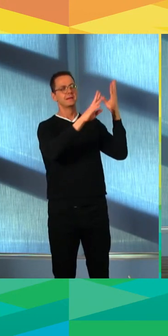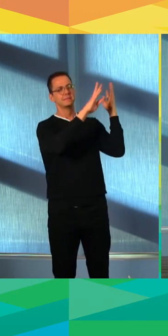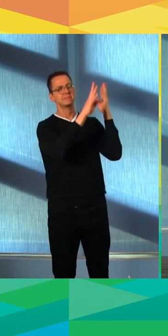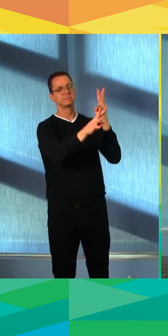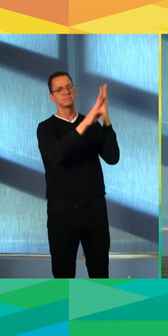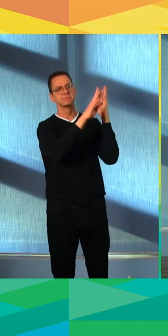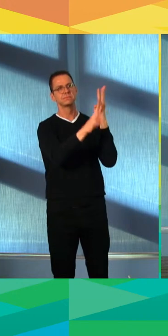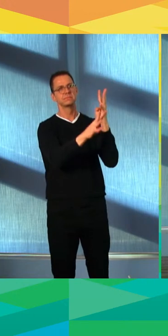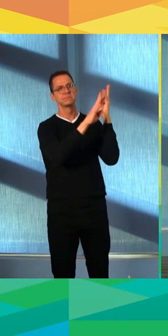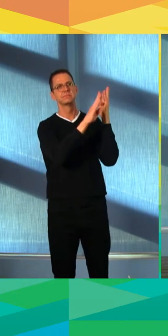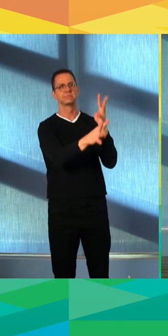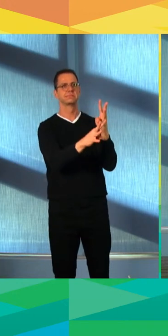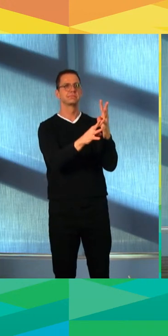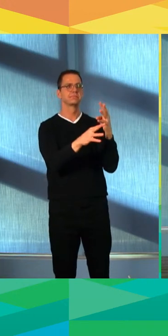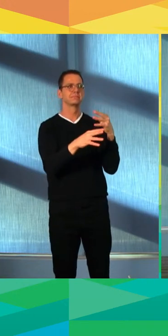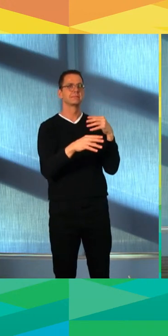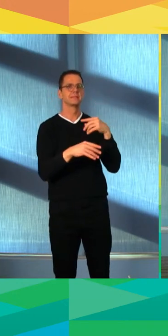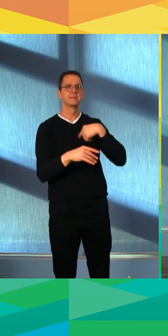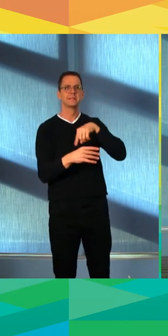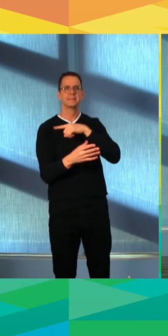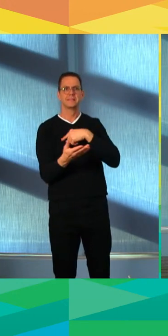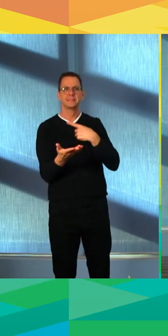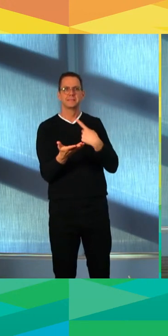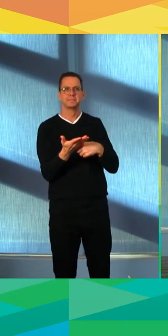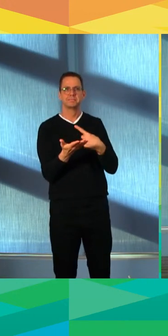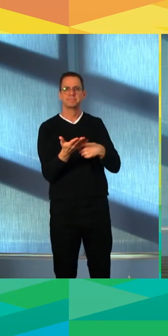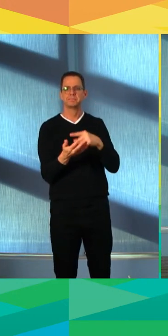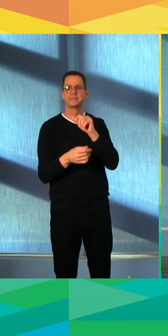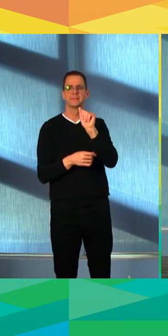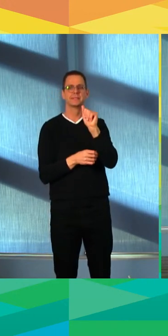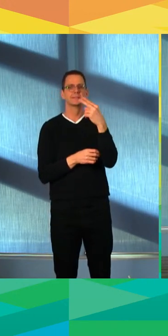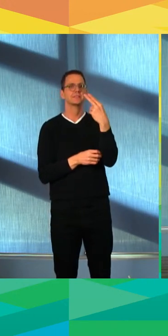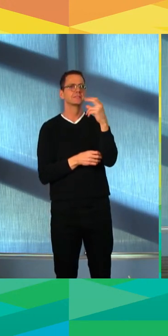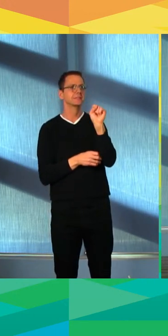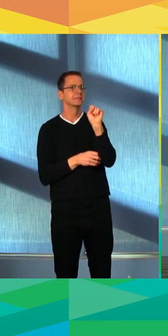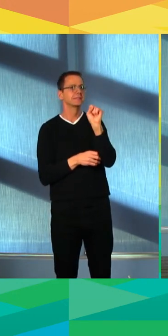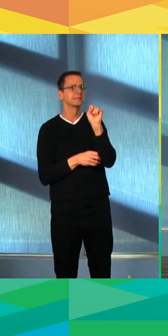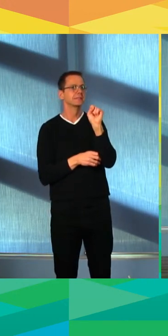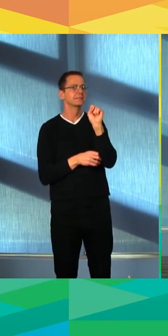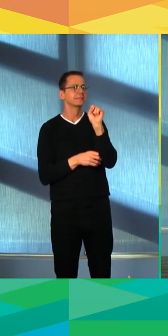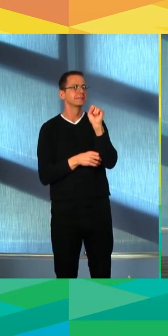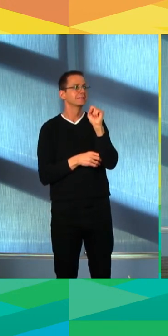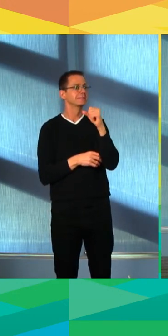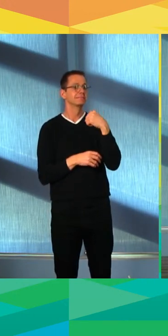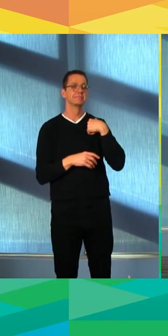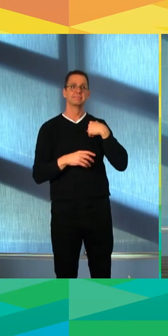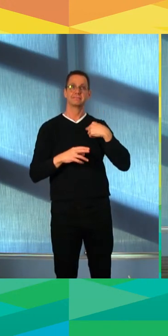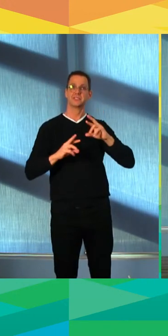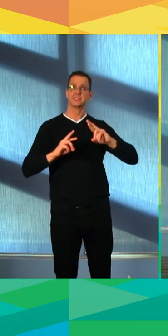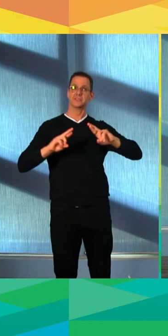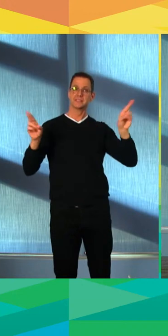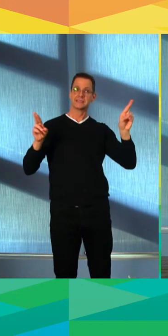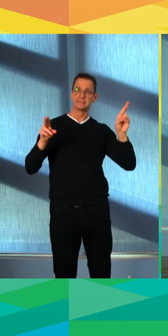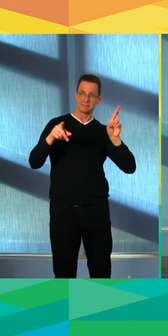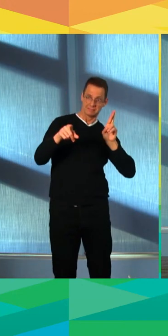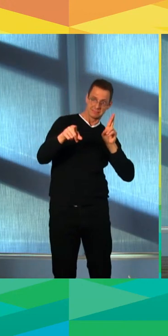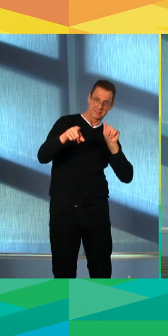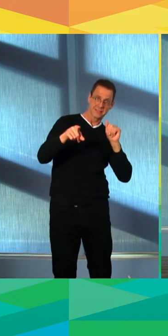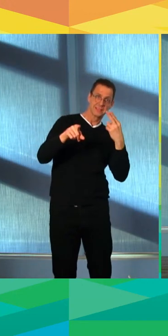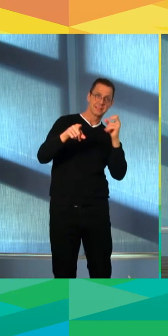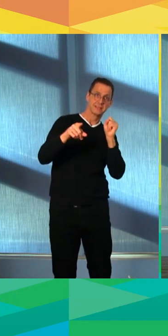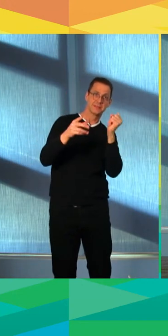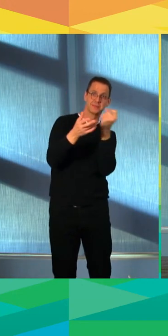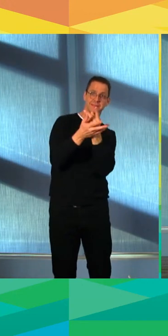AHS and we're ready to go if and when they are. I think the concept would be that the indoor